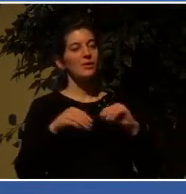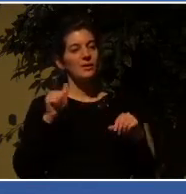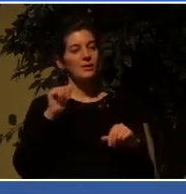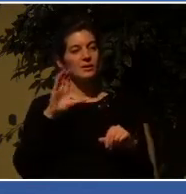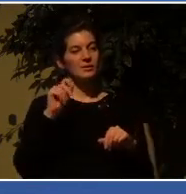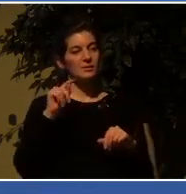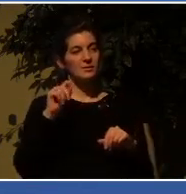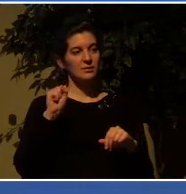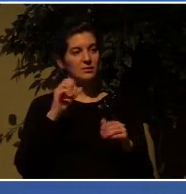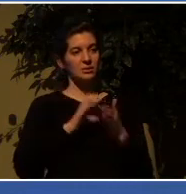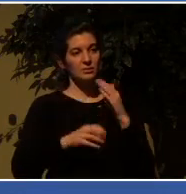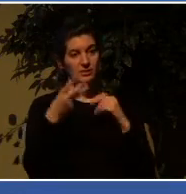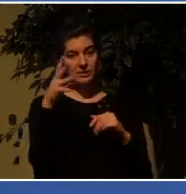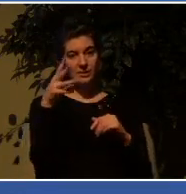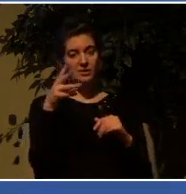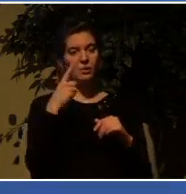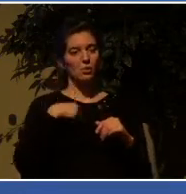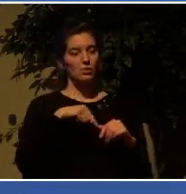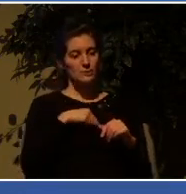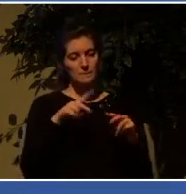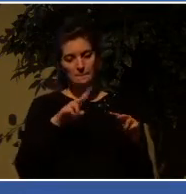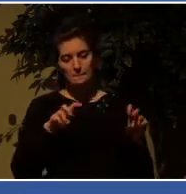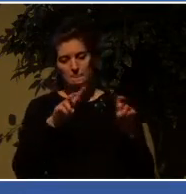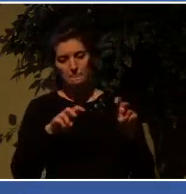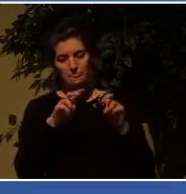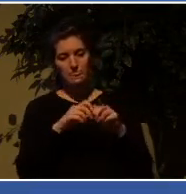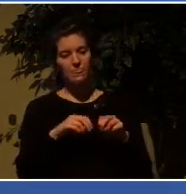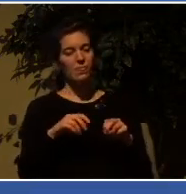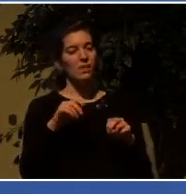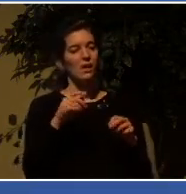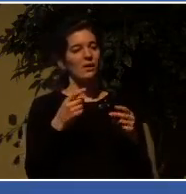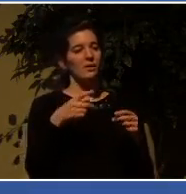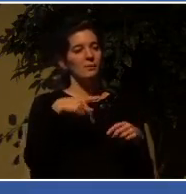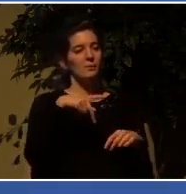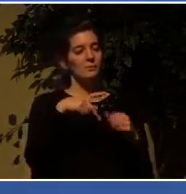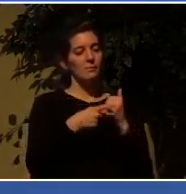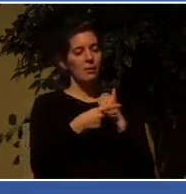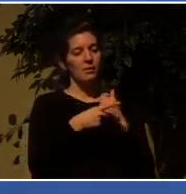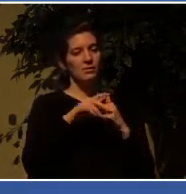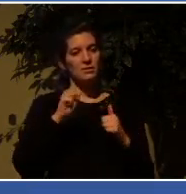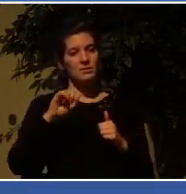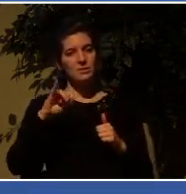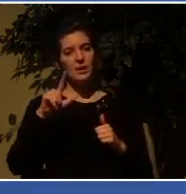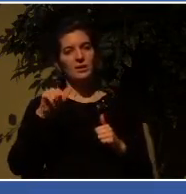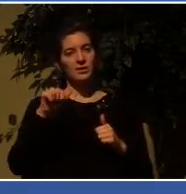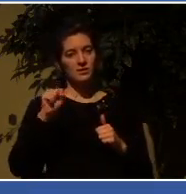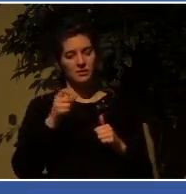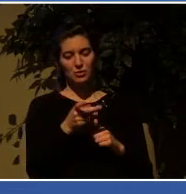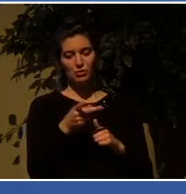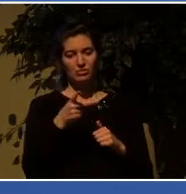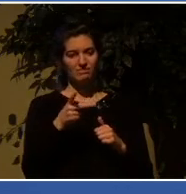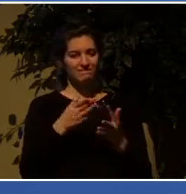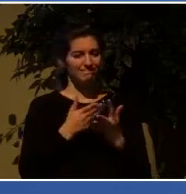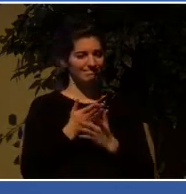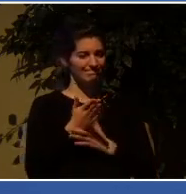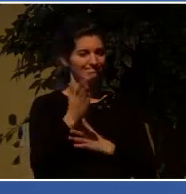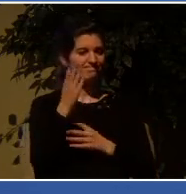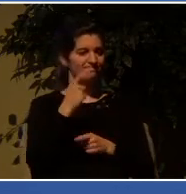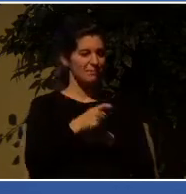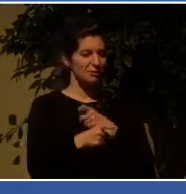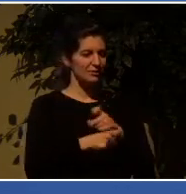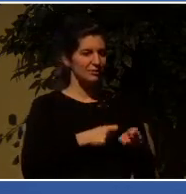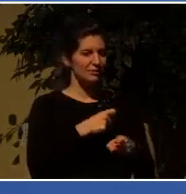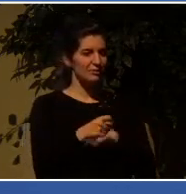chapter 16, where Paul and Silas experienced persecution at the hands of